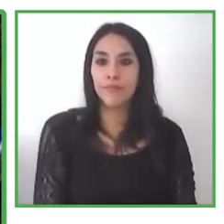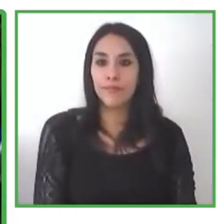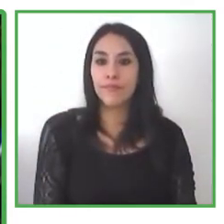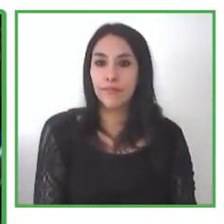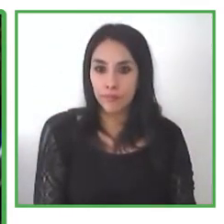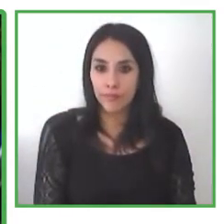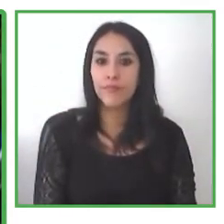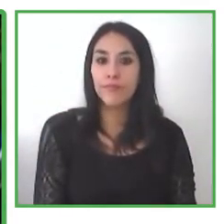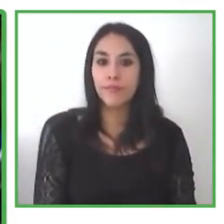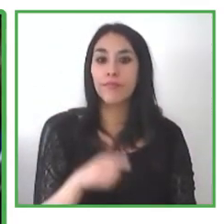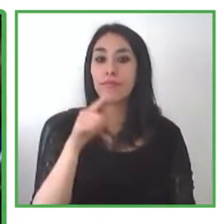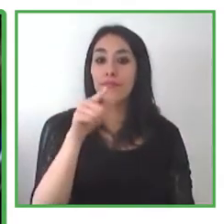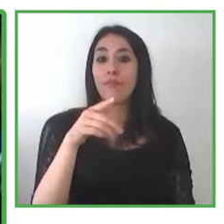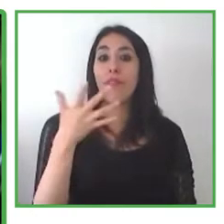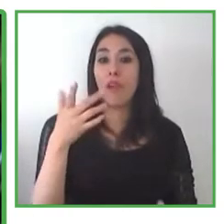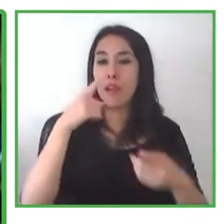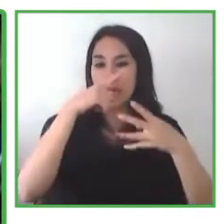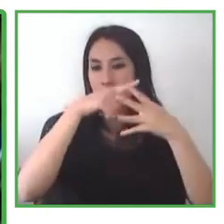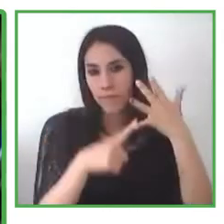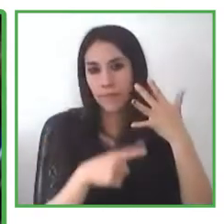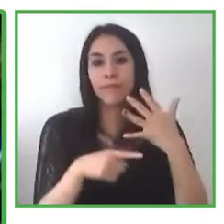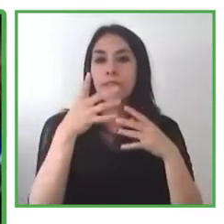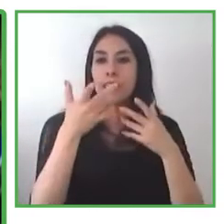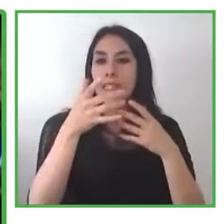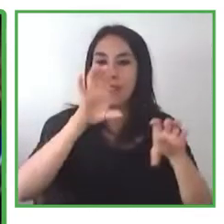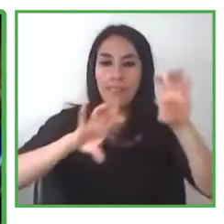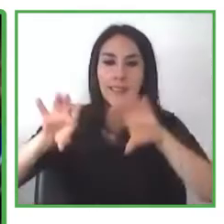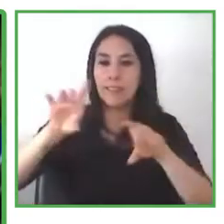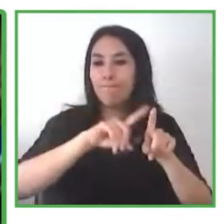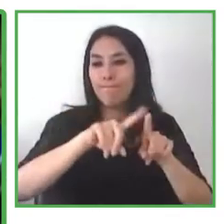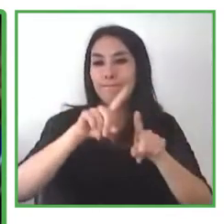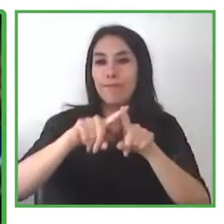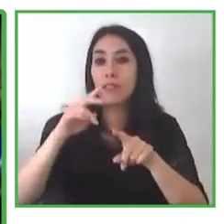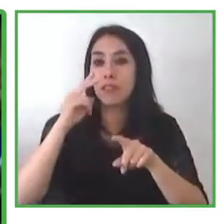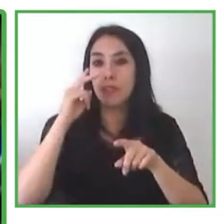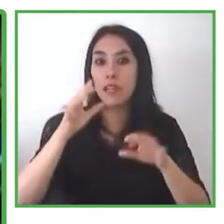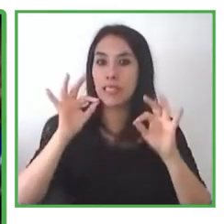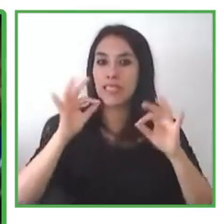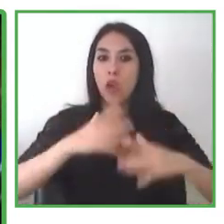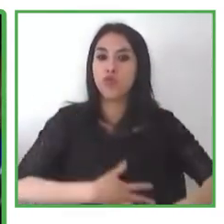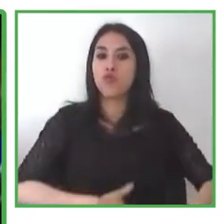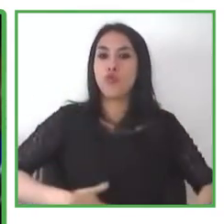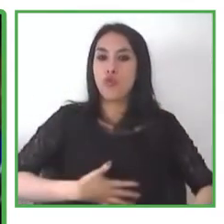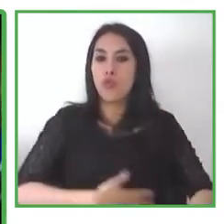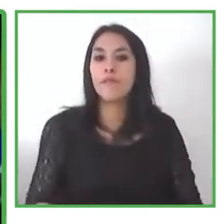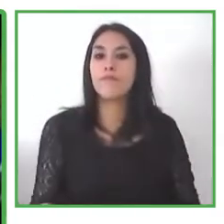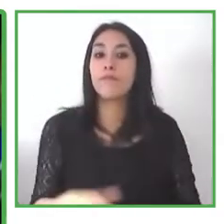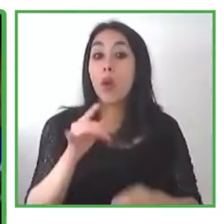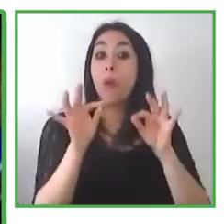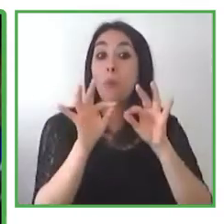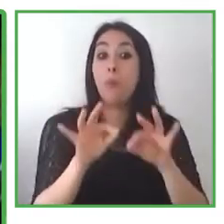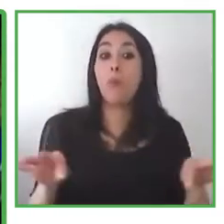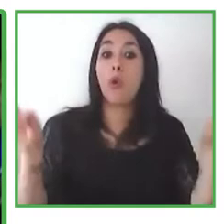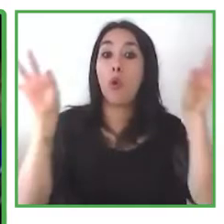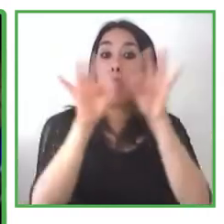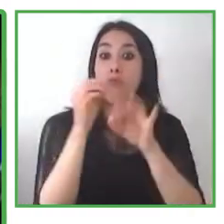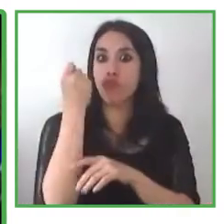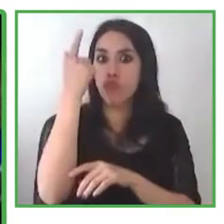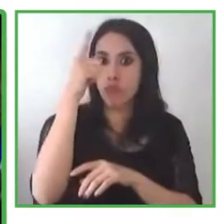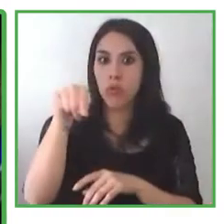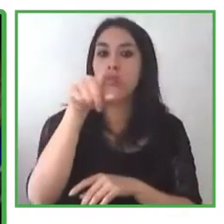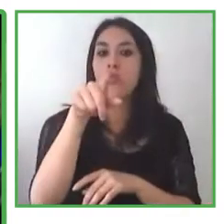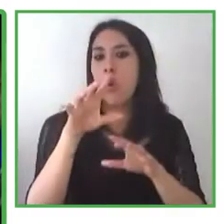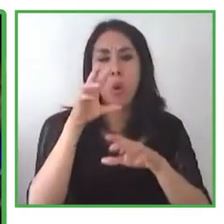that affect our internal microbiota which fulfills key functions in our organisms especially for our immune